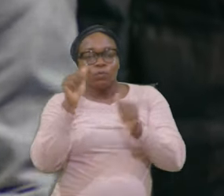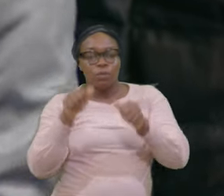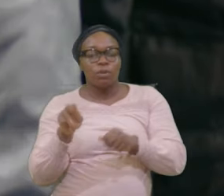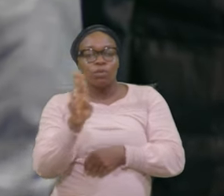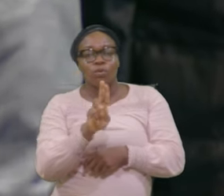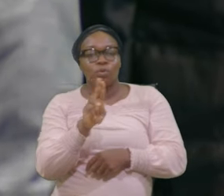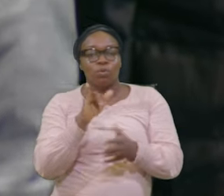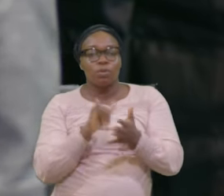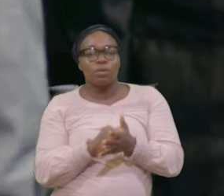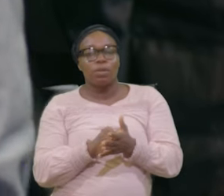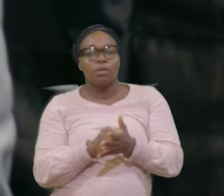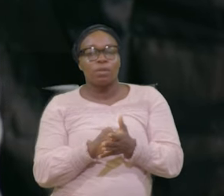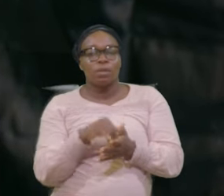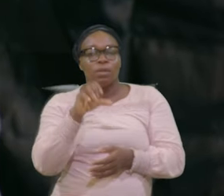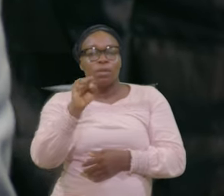SMS